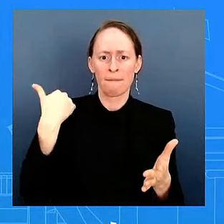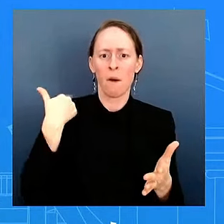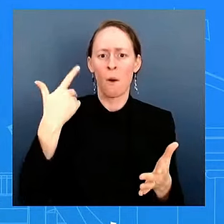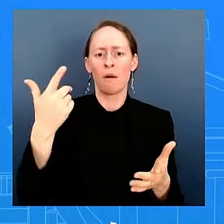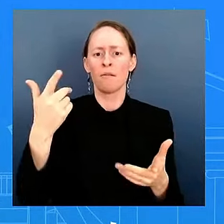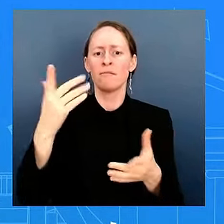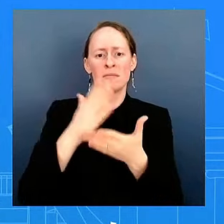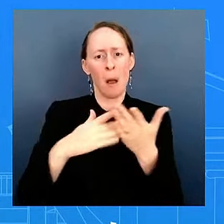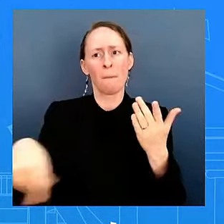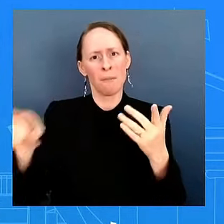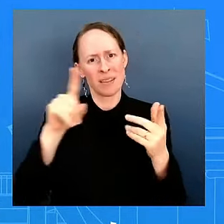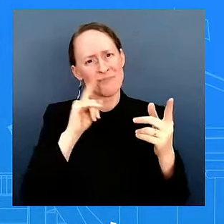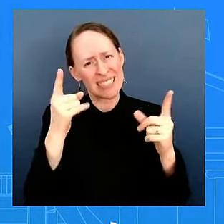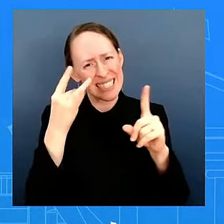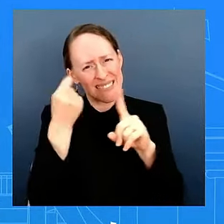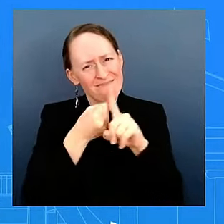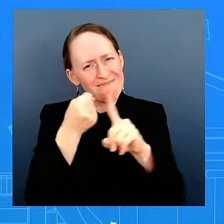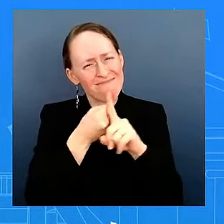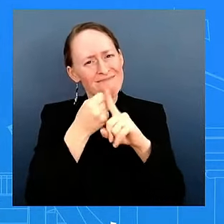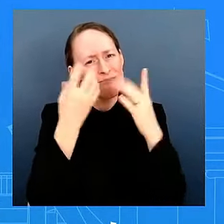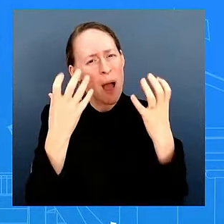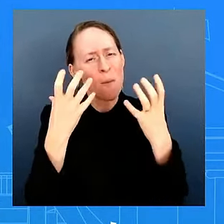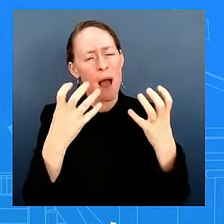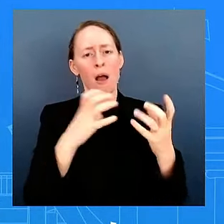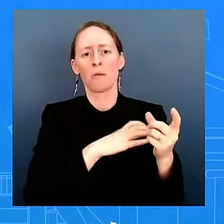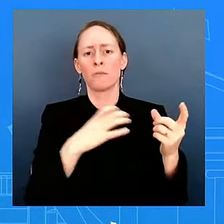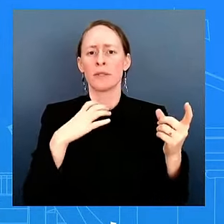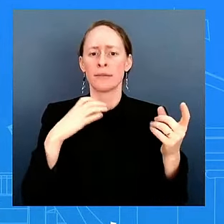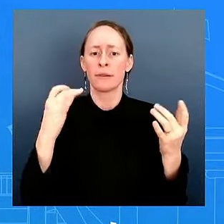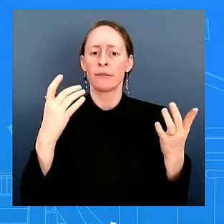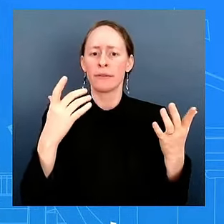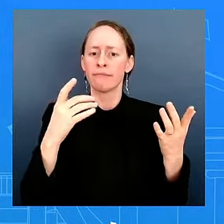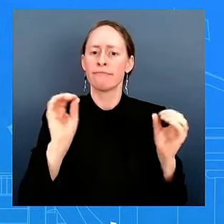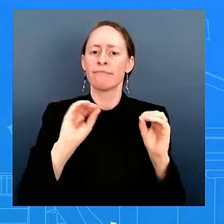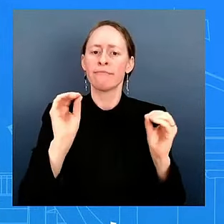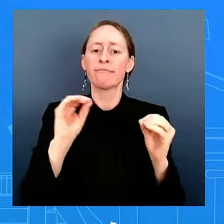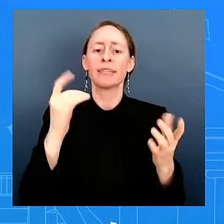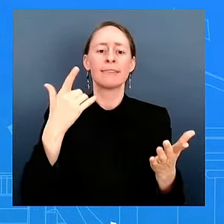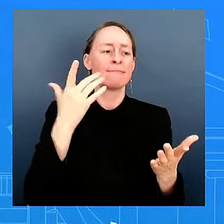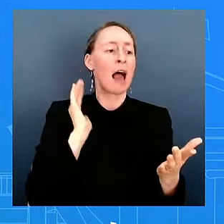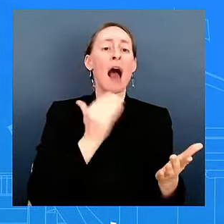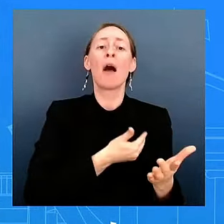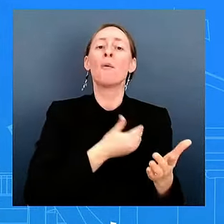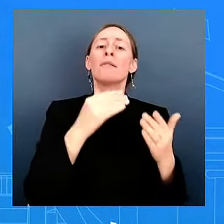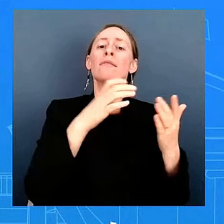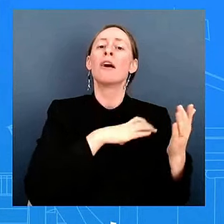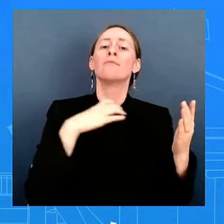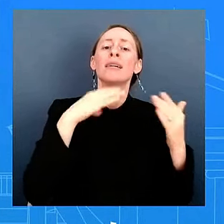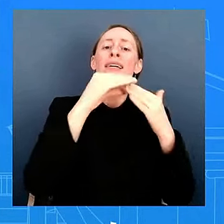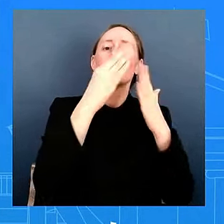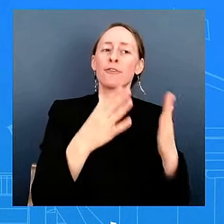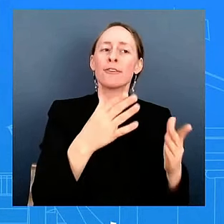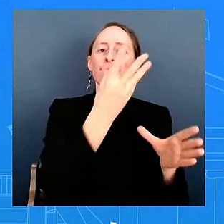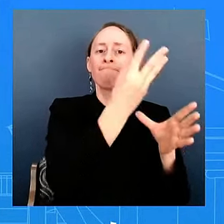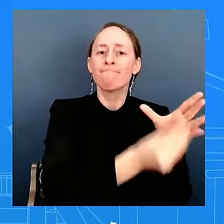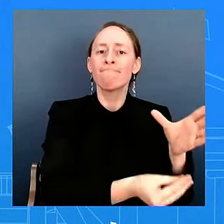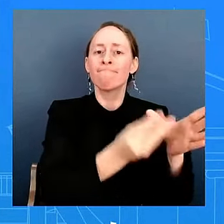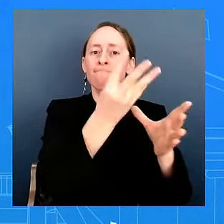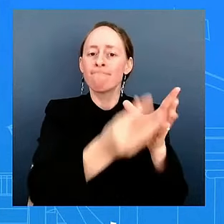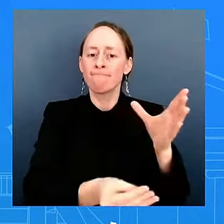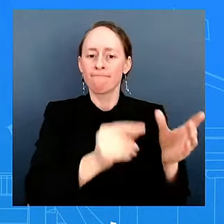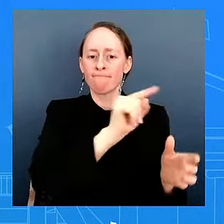Congress, including the death of Congresswoman Sheila Jackson Lee and the defeat support of Bush, Jamal Bowman, and Barbara Lee will also not be in Congress.